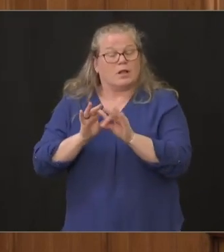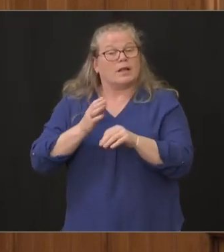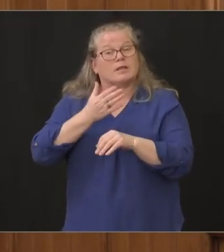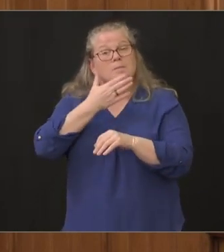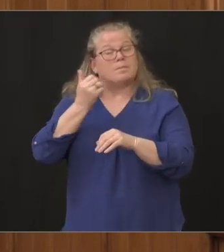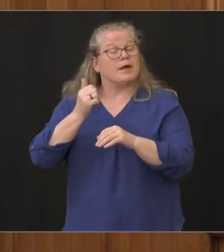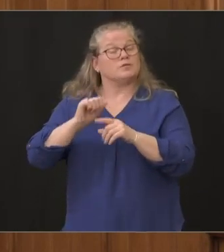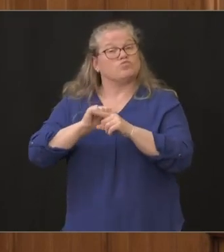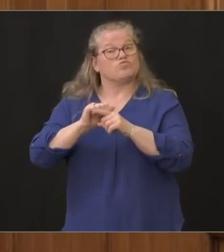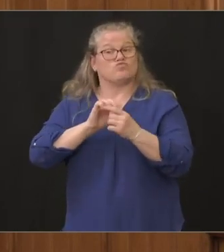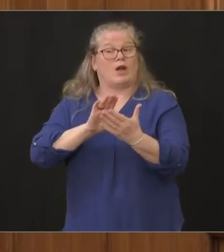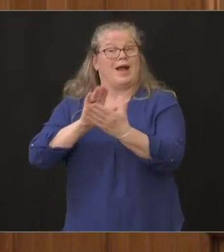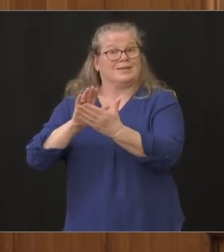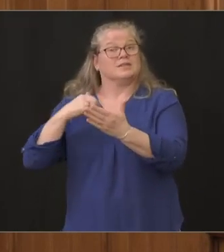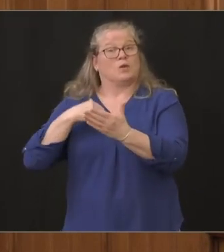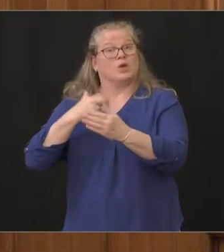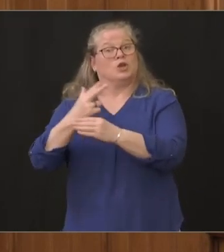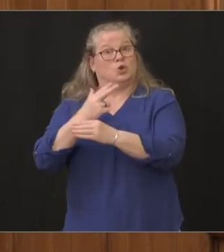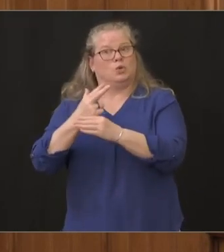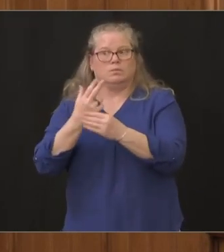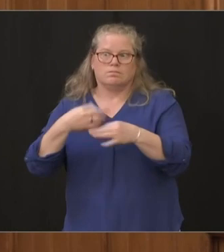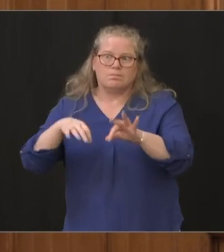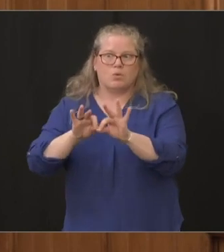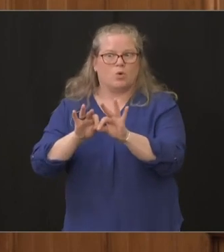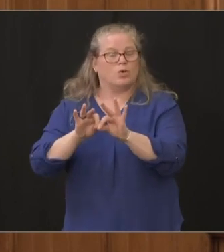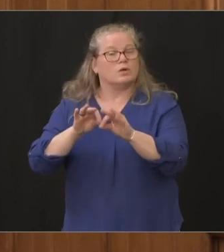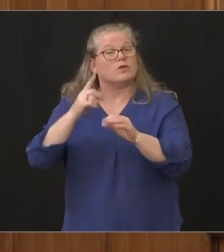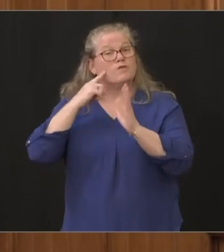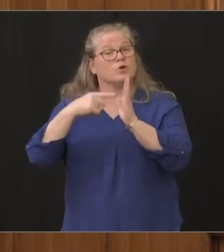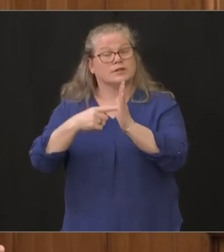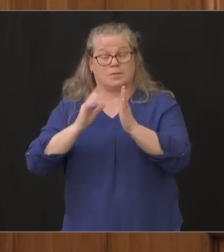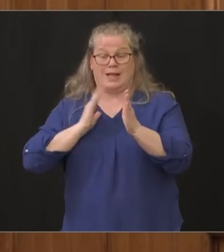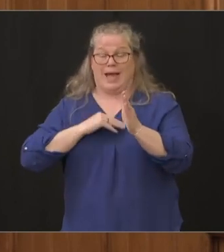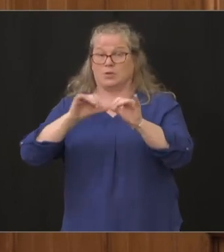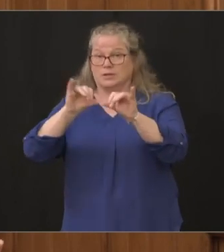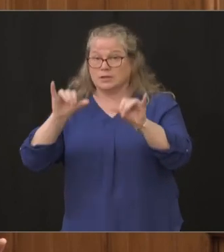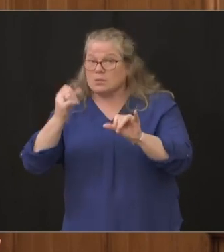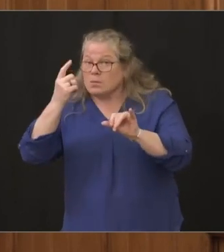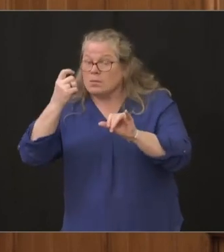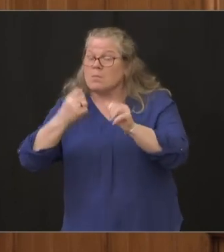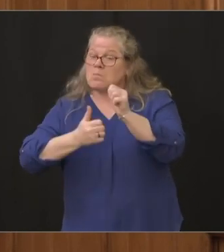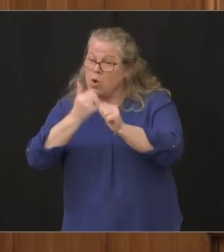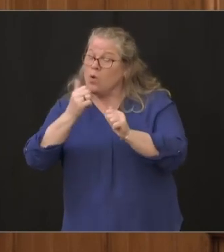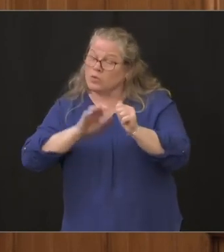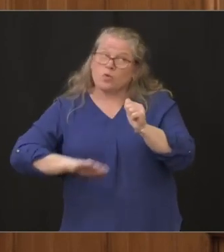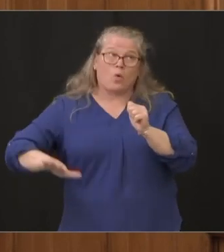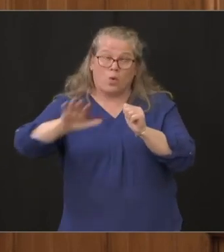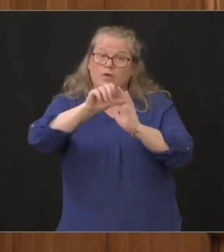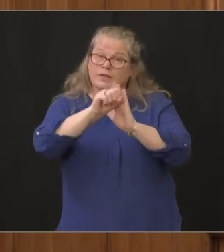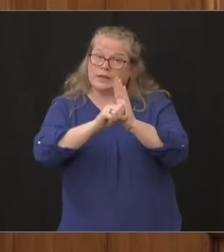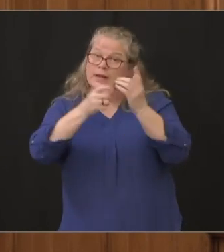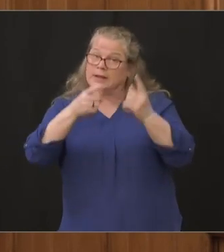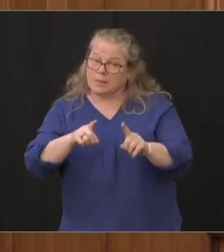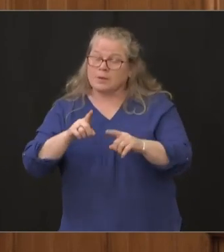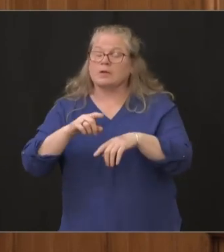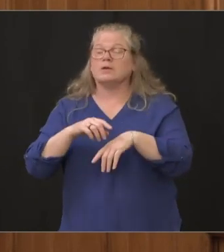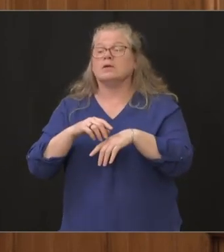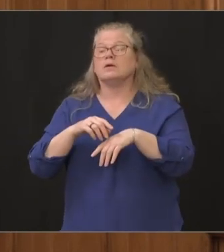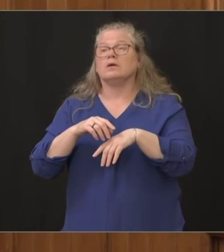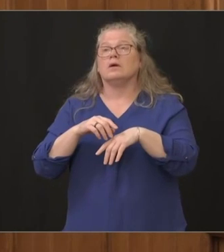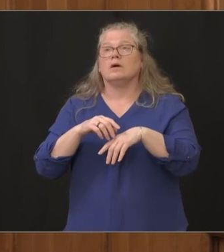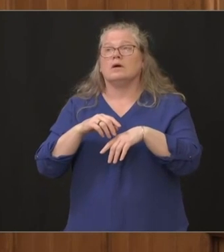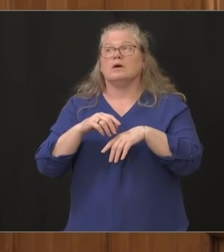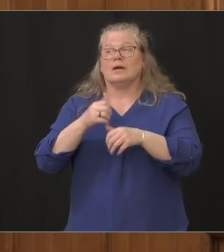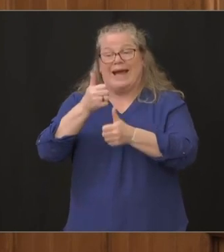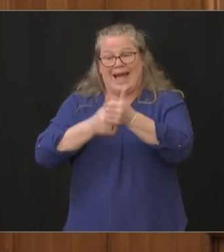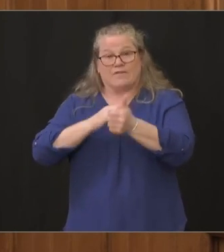that are being embedded are important so as an example in our system but it is happening in most systems around the state uh every uh